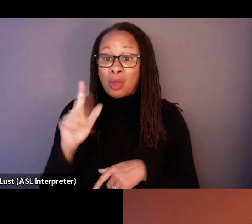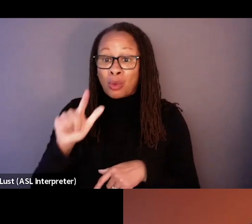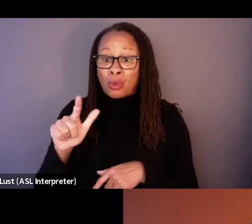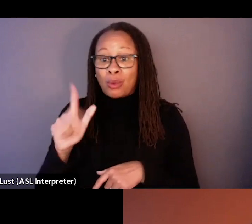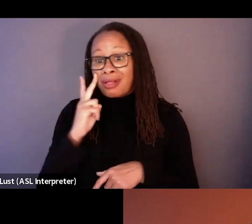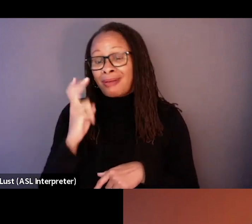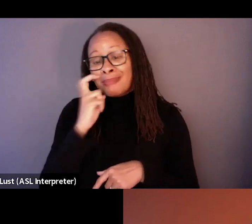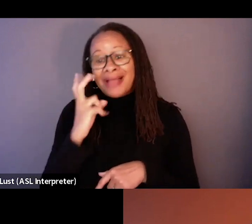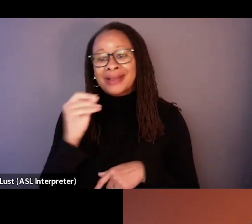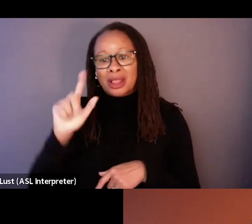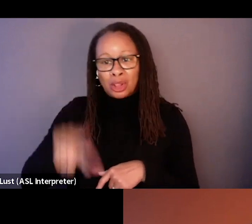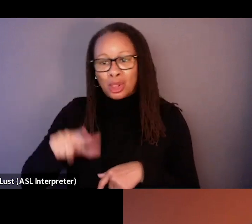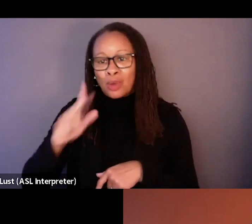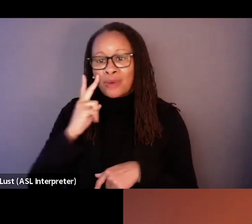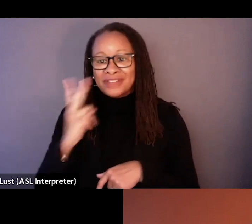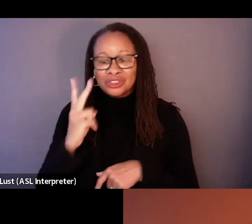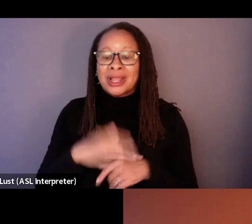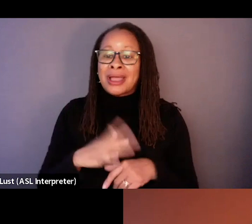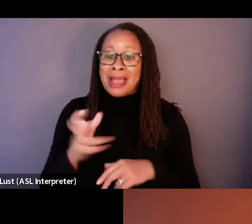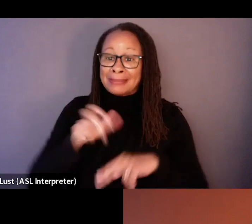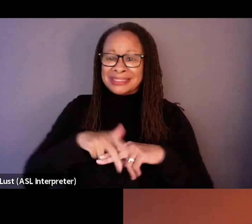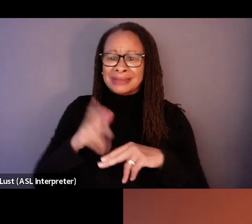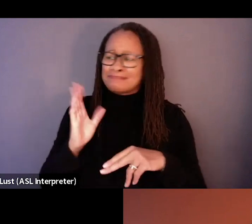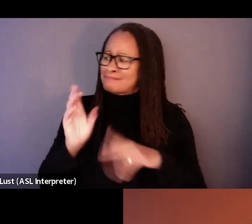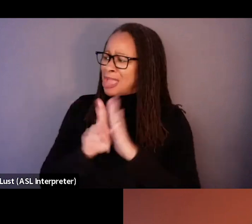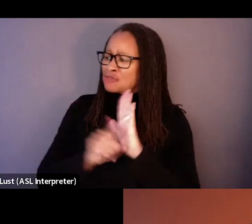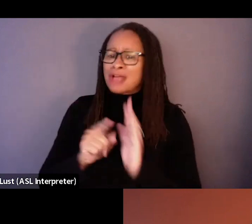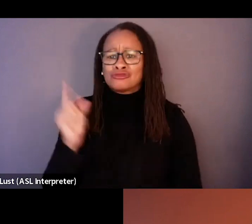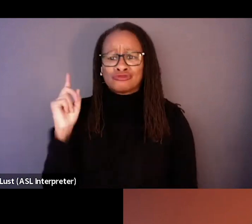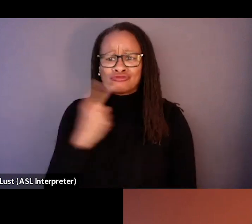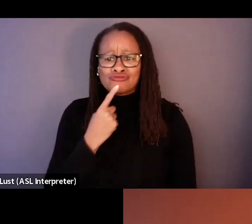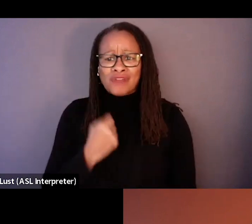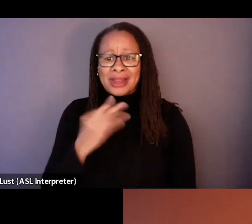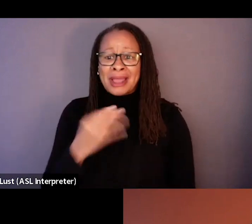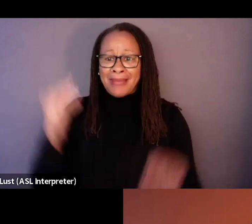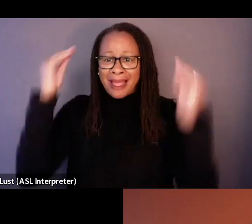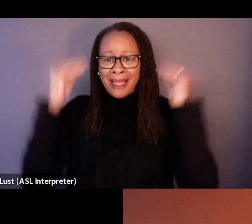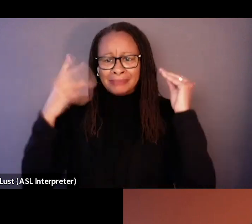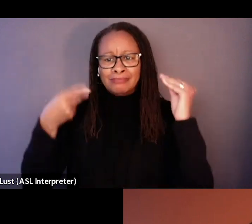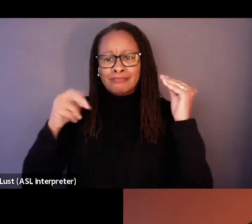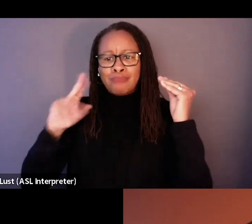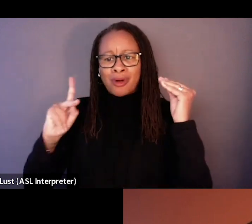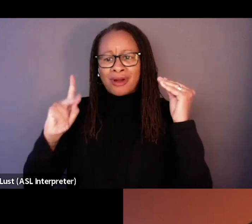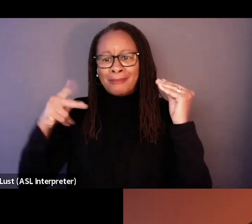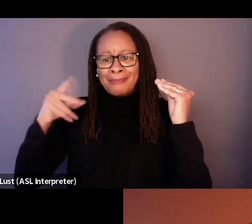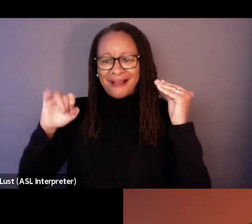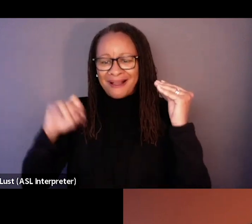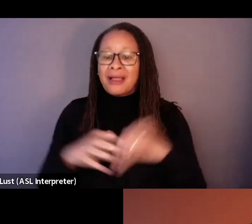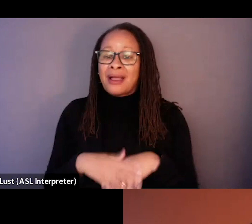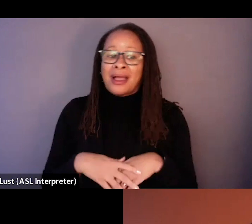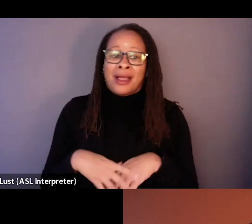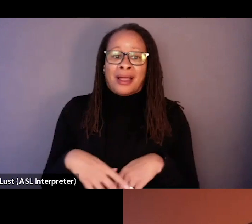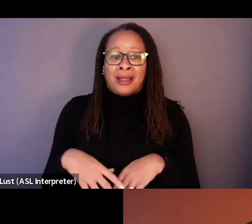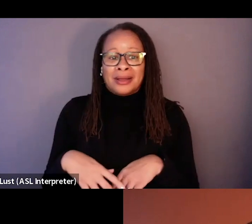in front of a red wall background wearing a blue pork pie hat, dark glasses, pink polka